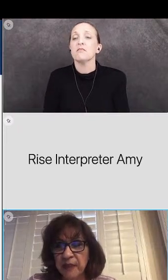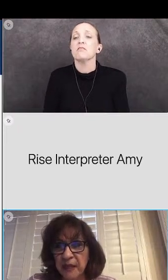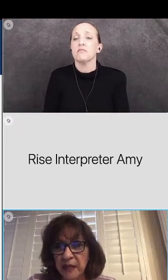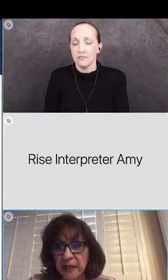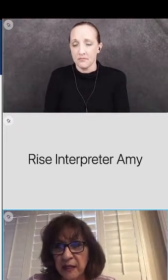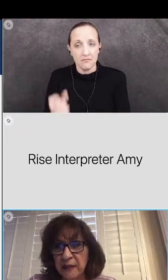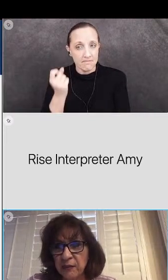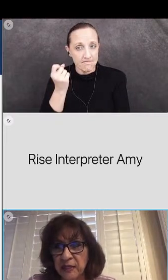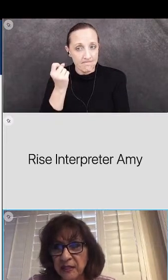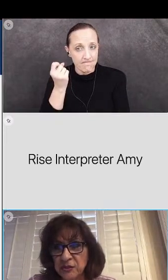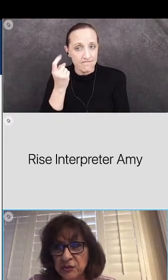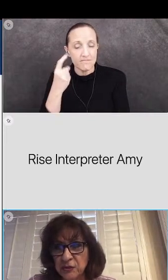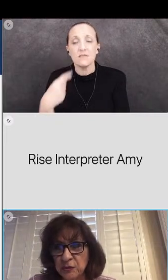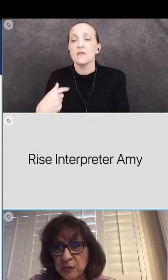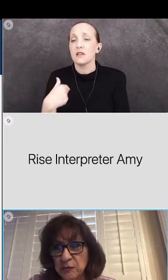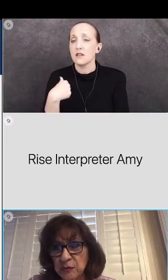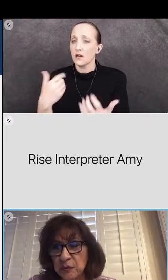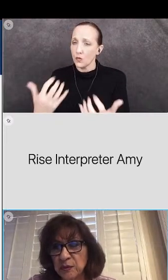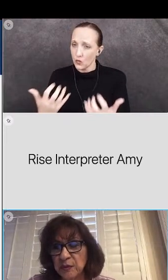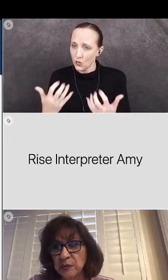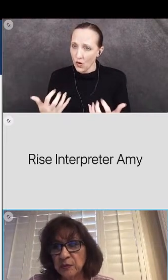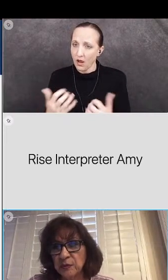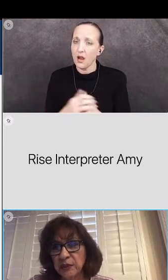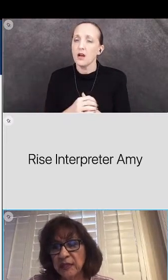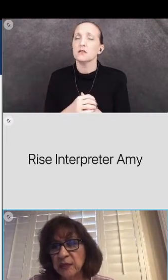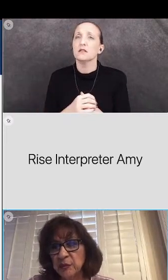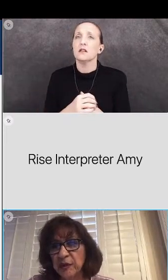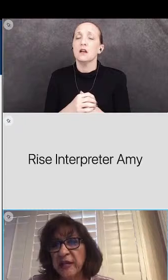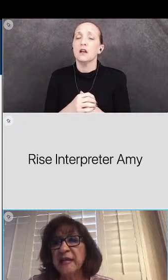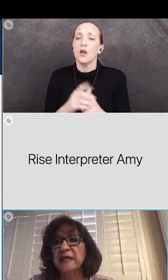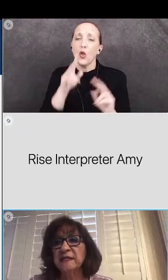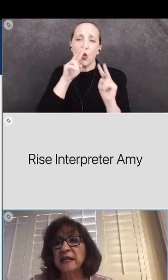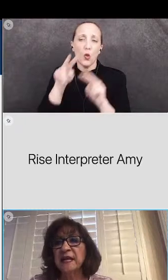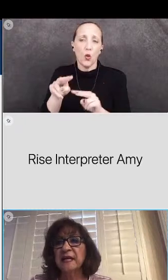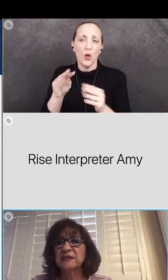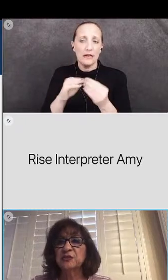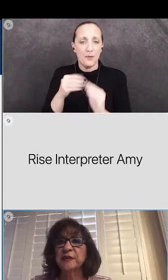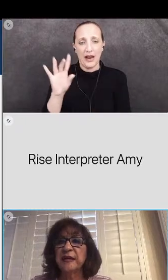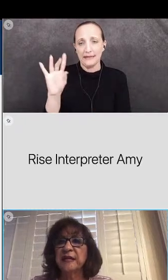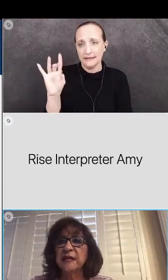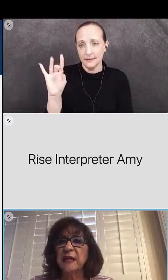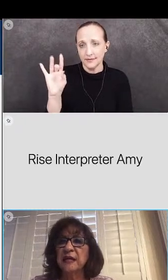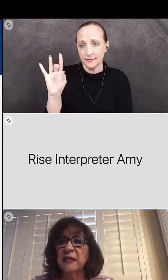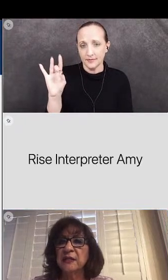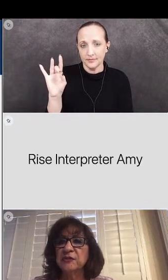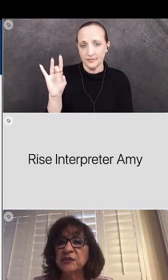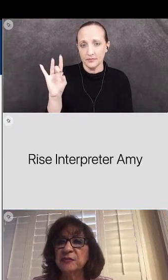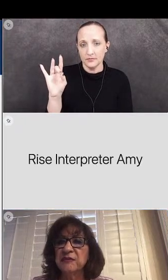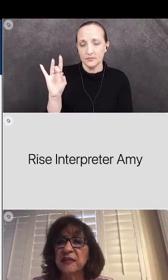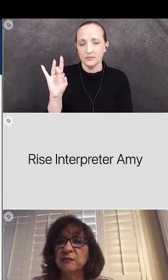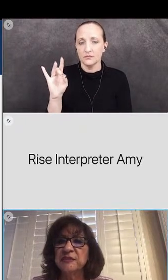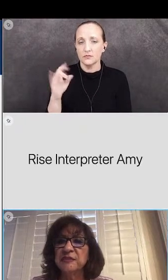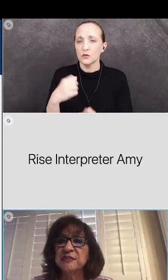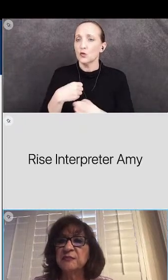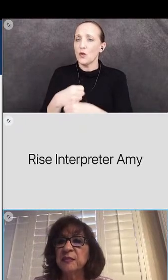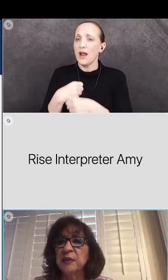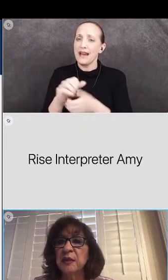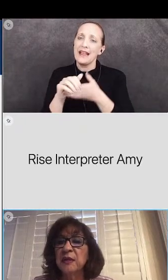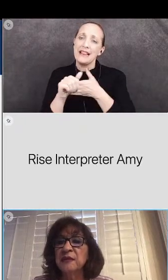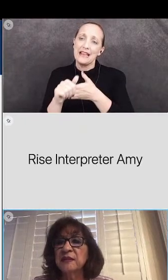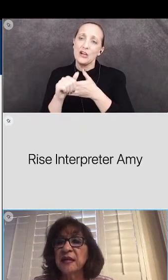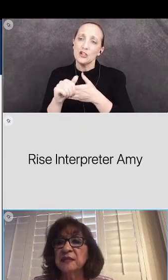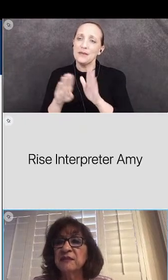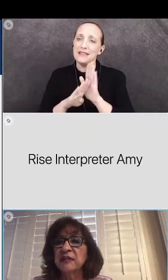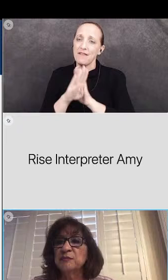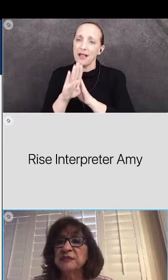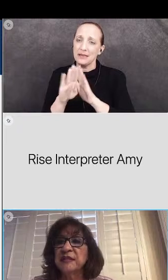I, I would like to, you know, look at number eight as creating leadership development system